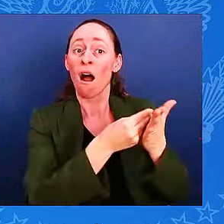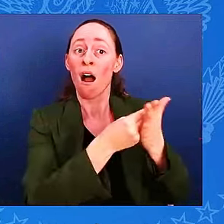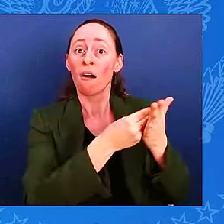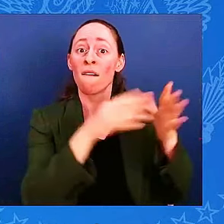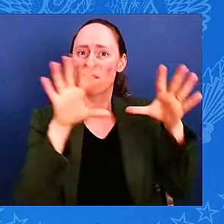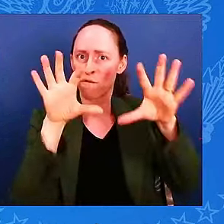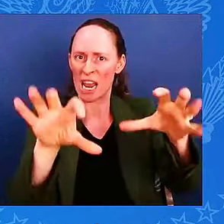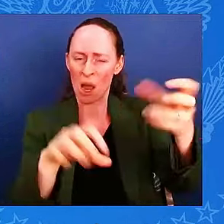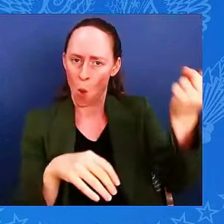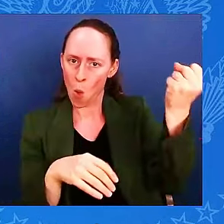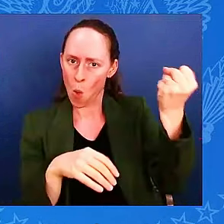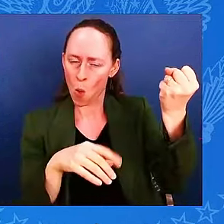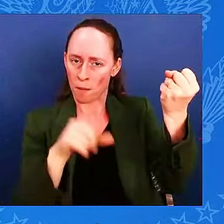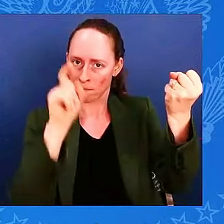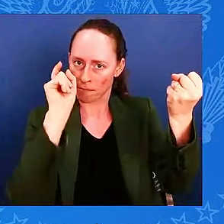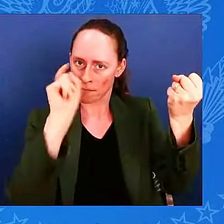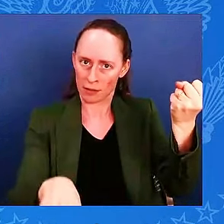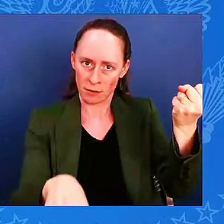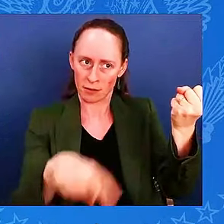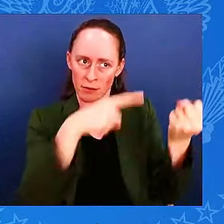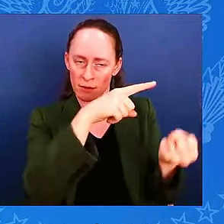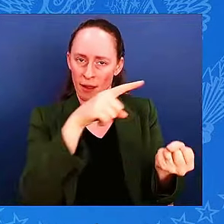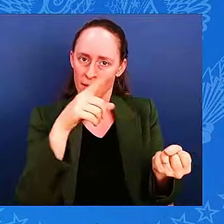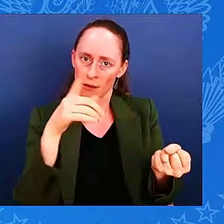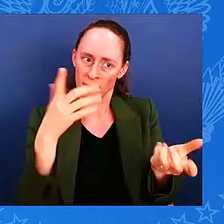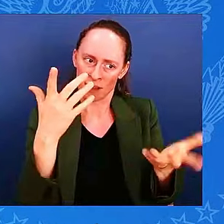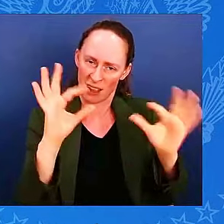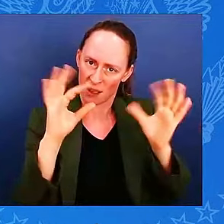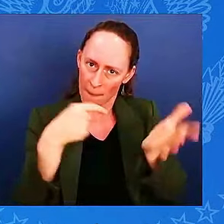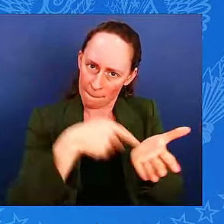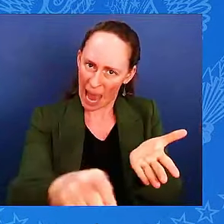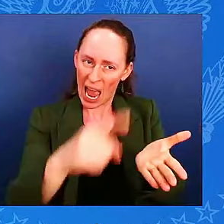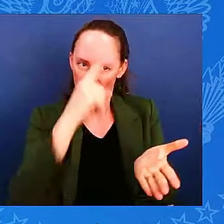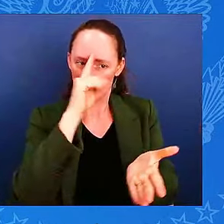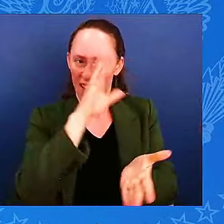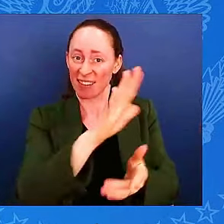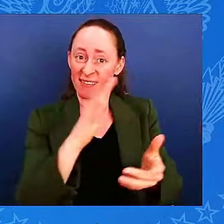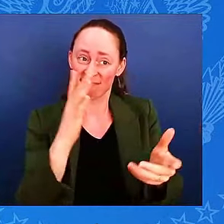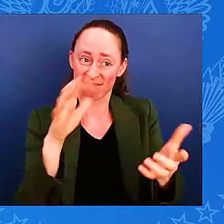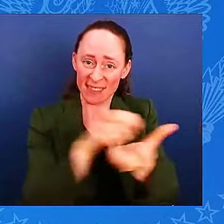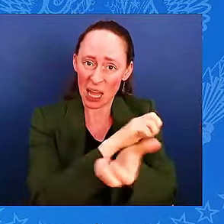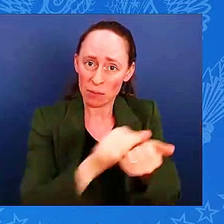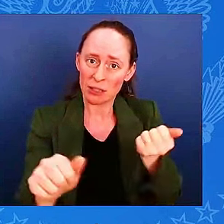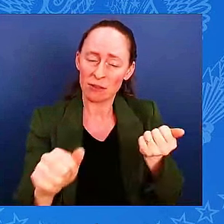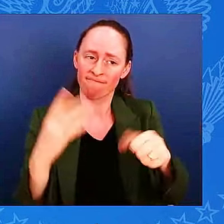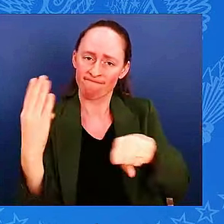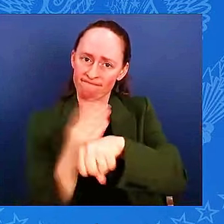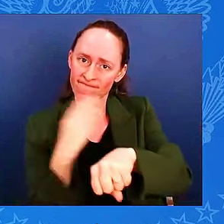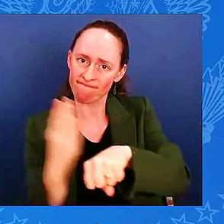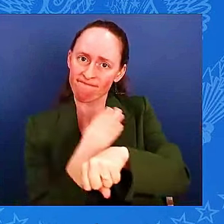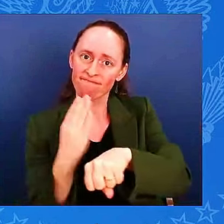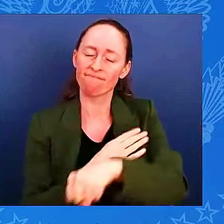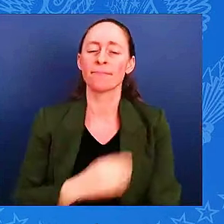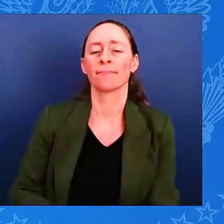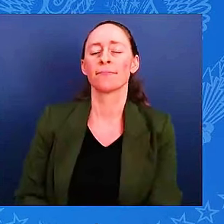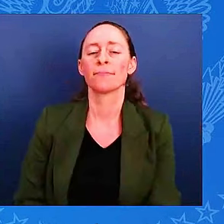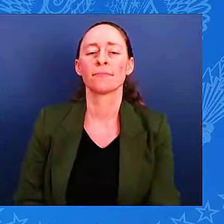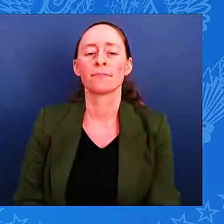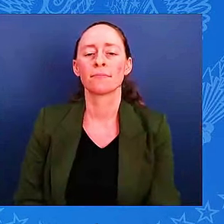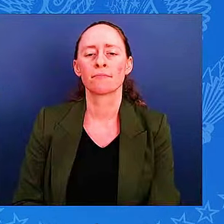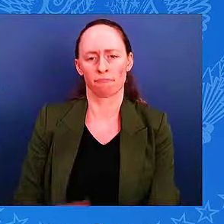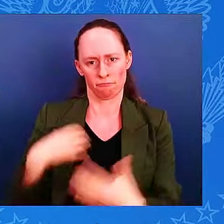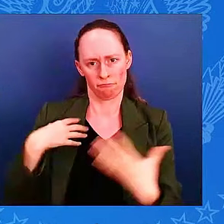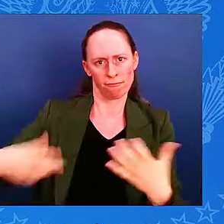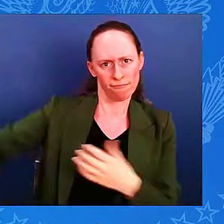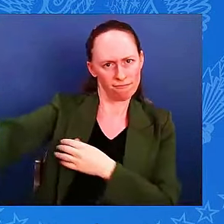Finally, we're committed to coordinate closely through efforts like the Ukraine Donor Platform so we can make sure that each